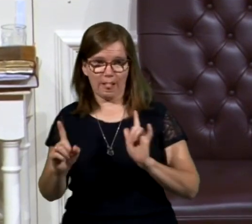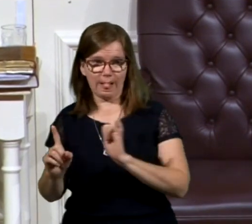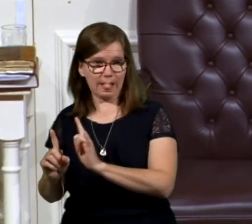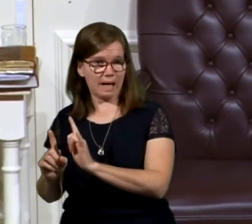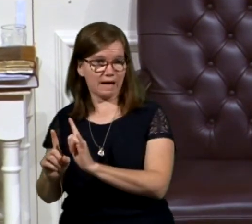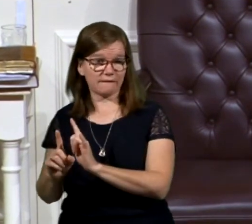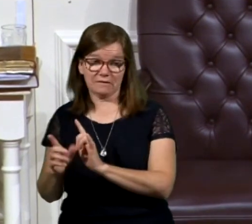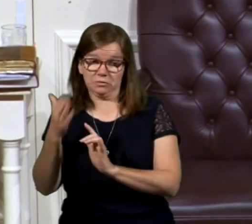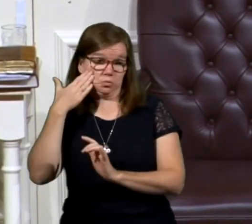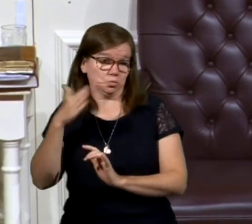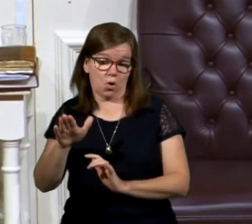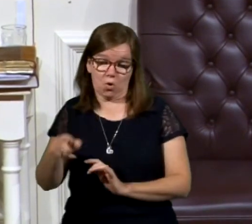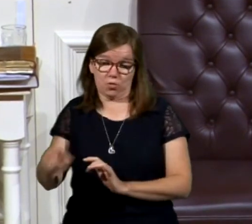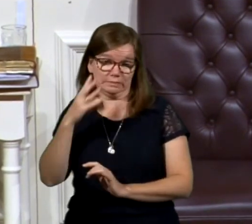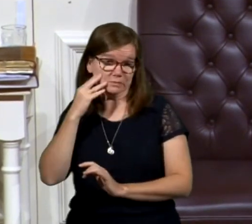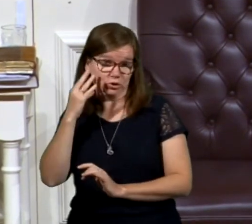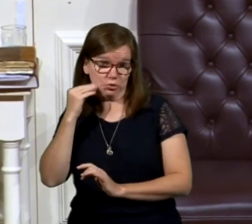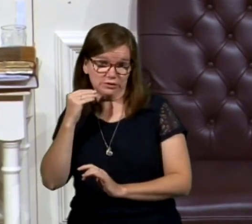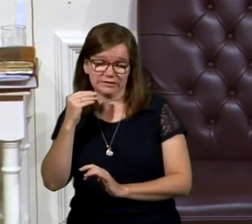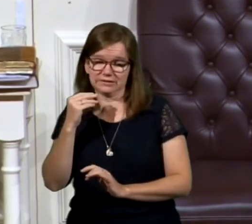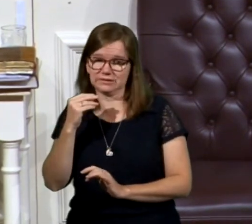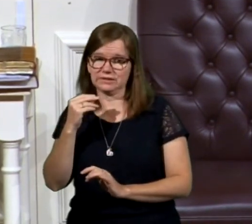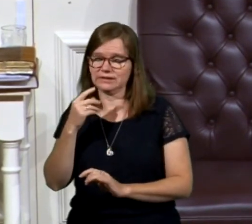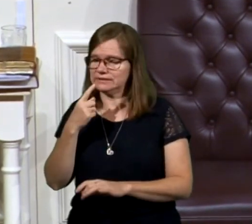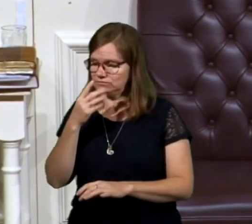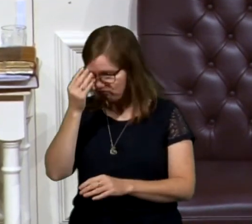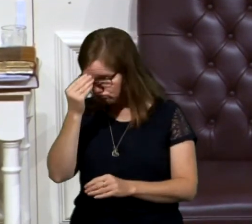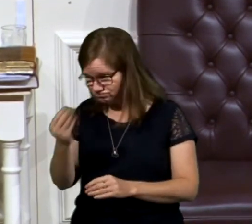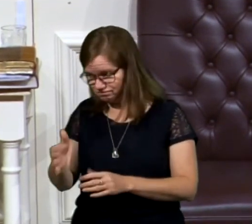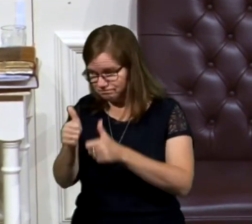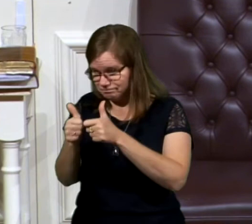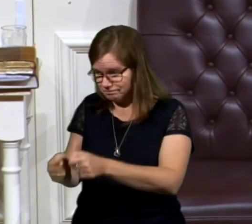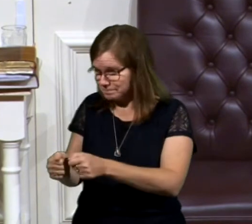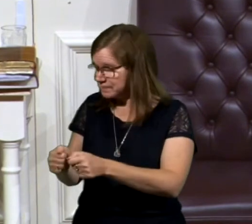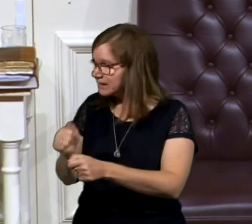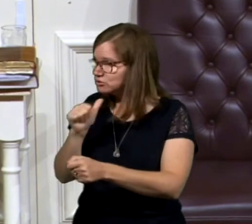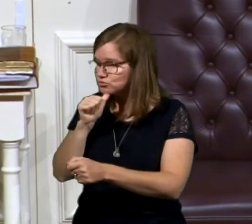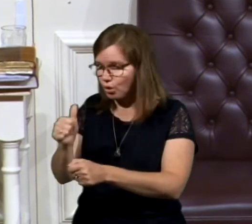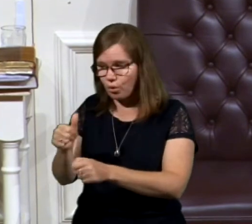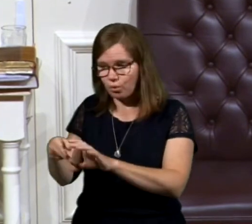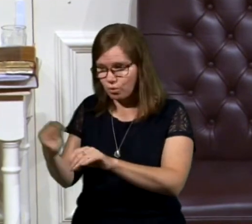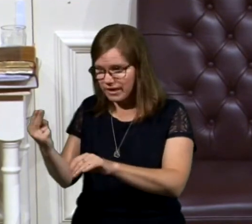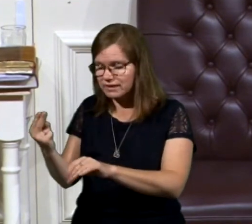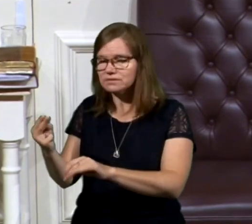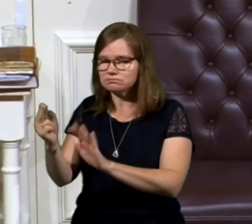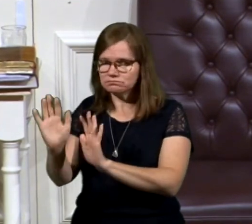no idea what he was going through, and said, it's no time to quit. It's okay to wait.